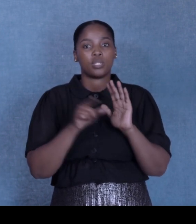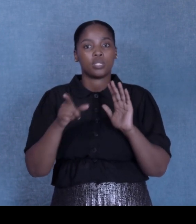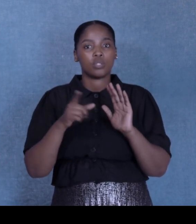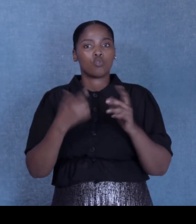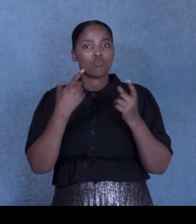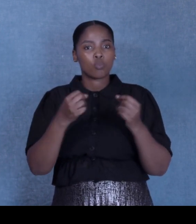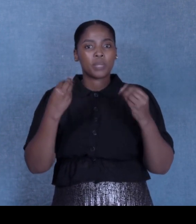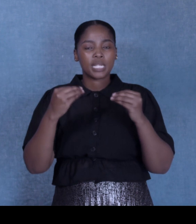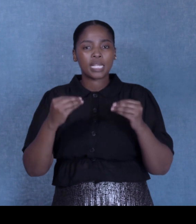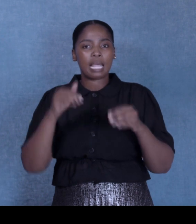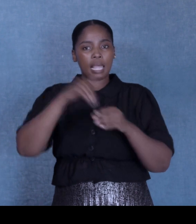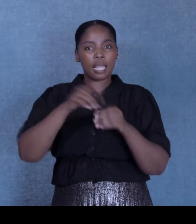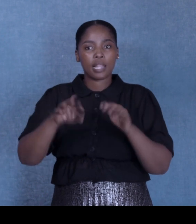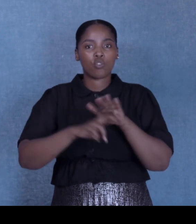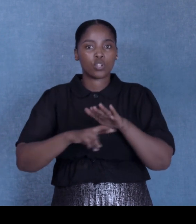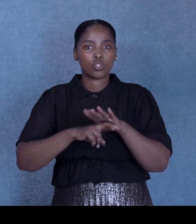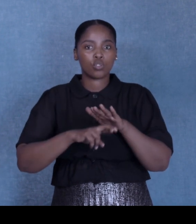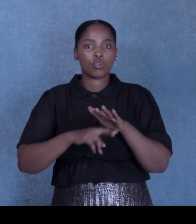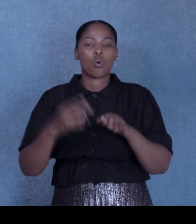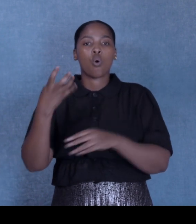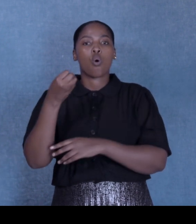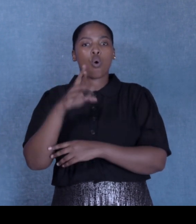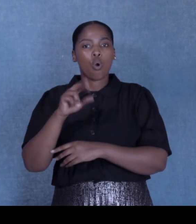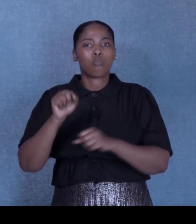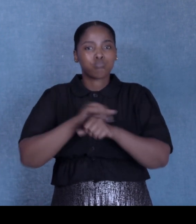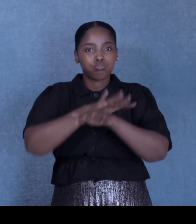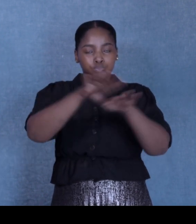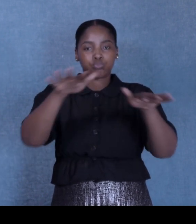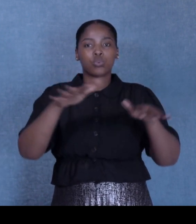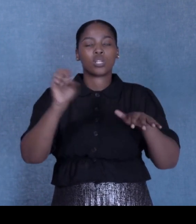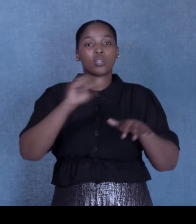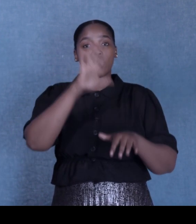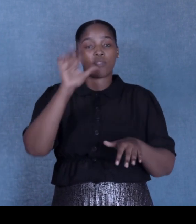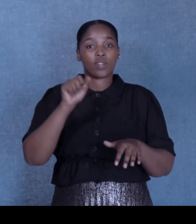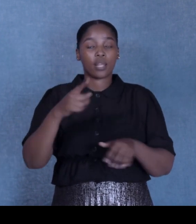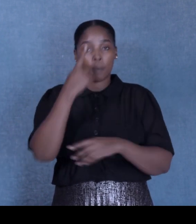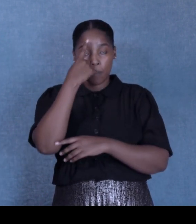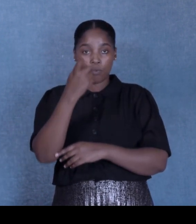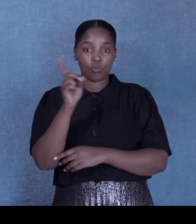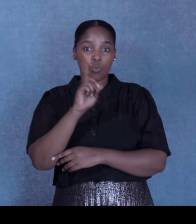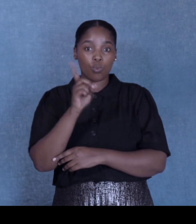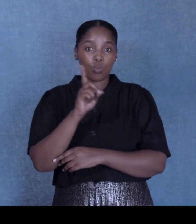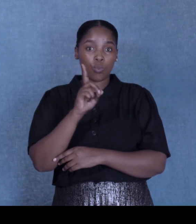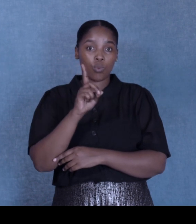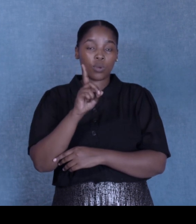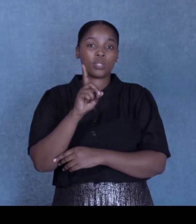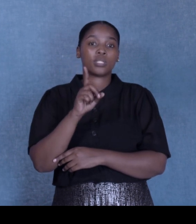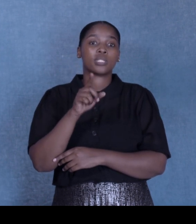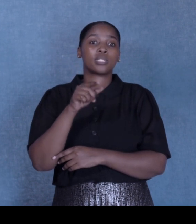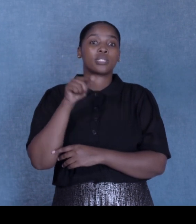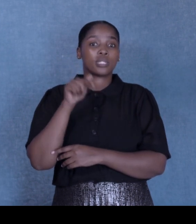the costs of doing business in the region are average to the rest of South Africa and we believe coupled to the